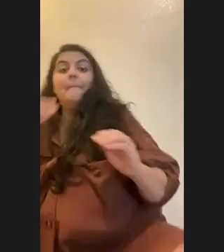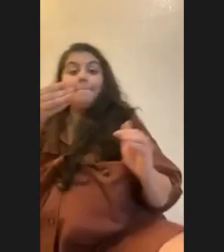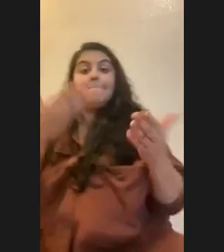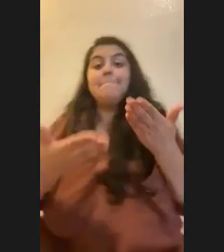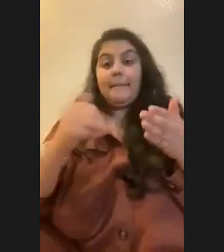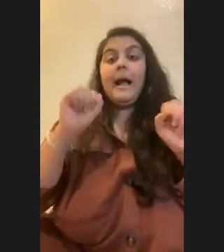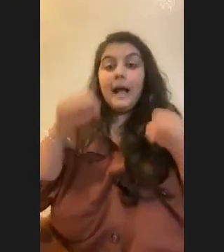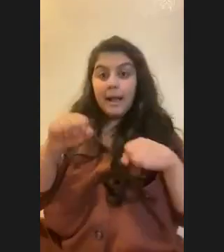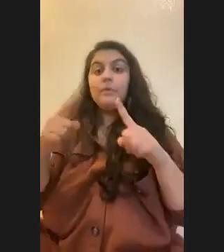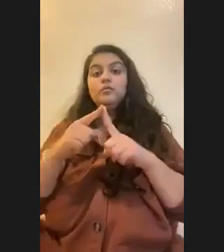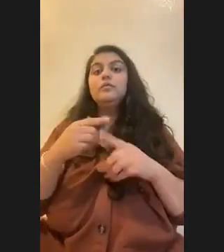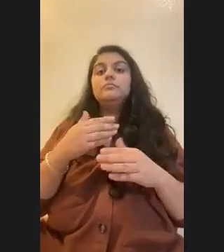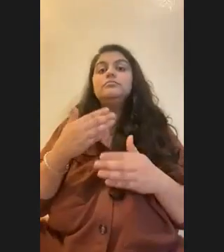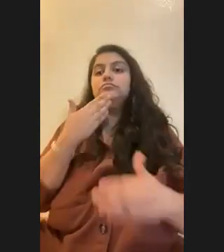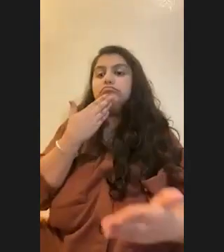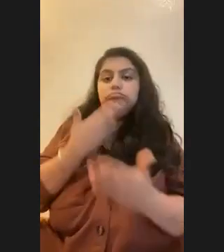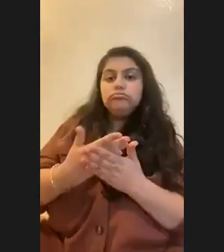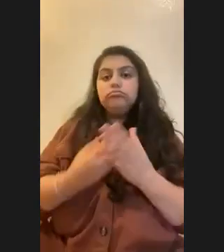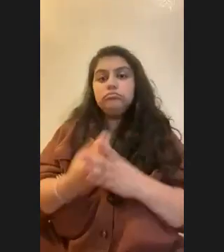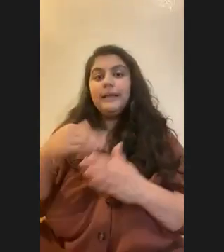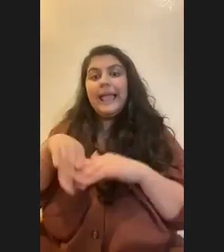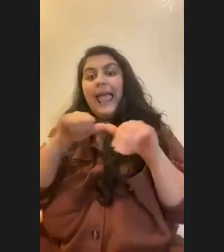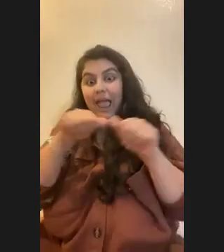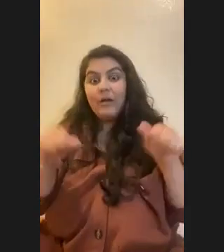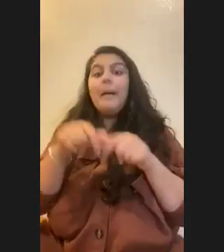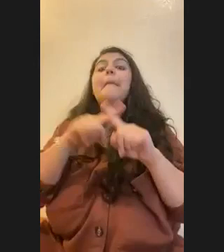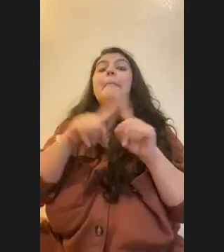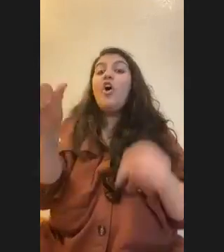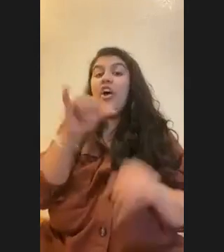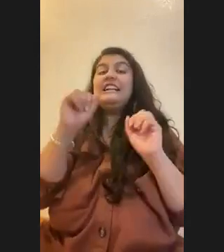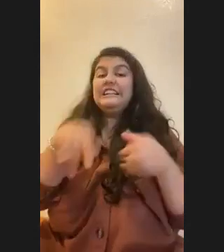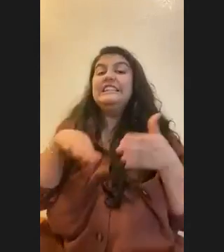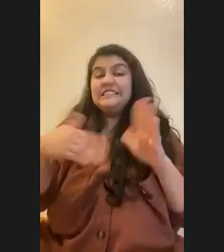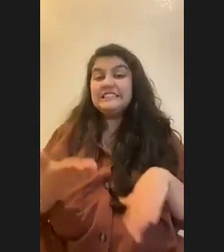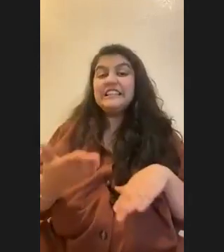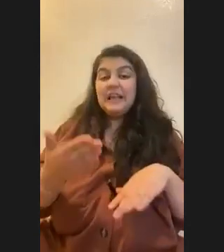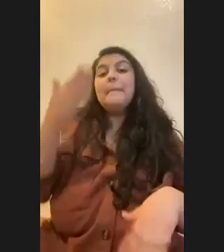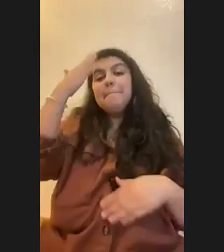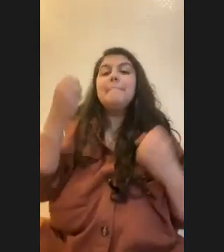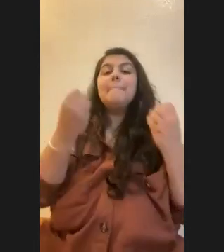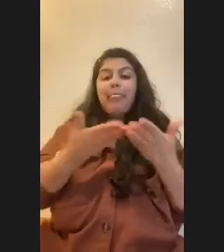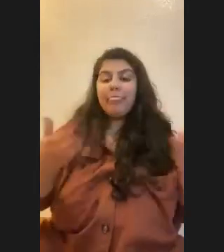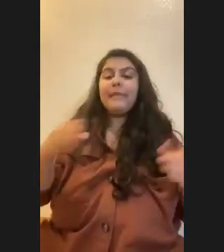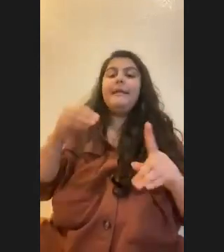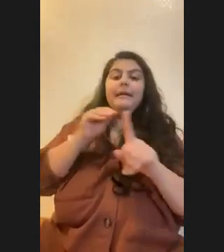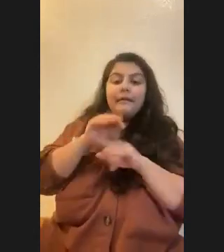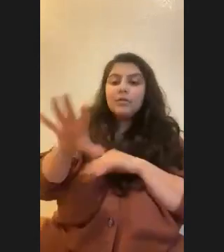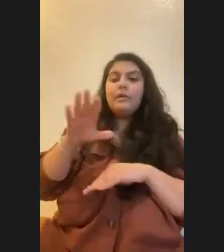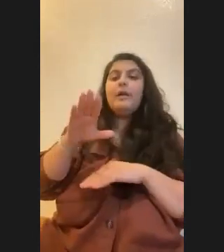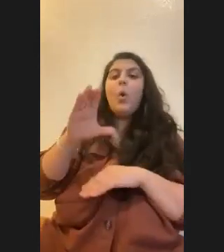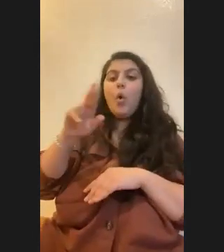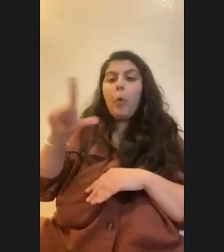do well in that area. It might just die though, because there's just so much, there's just so many factors that impact a coral health that